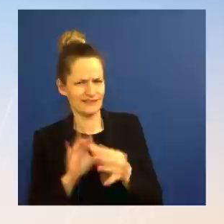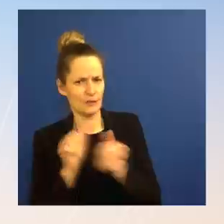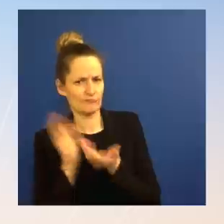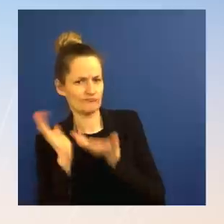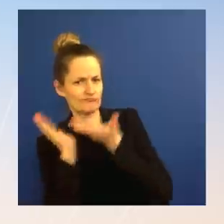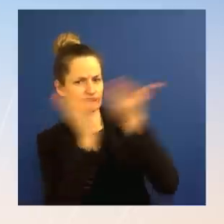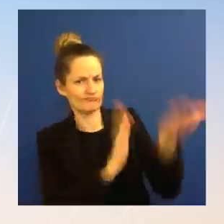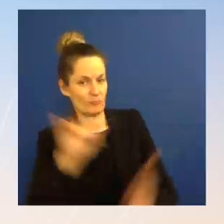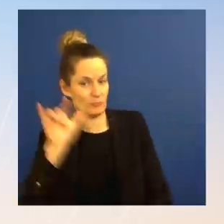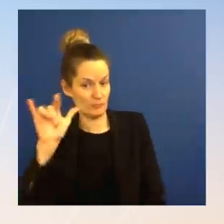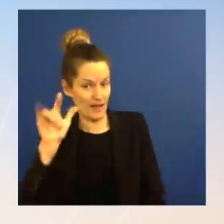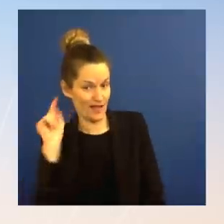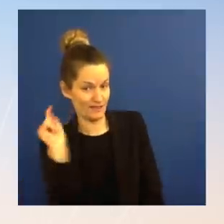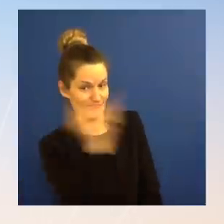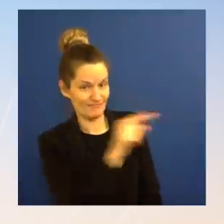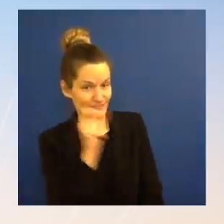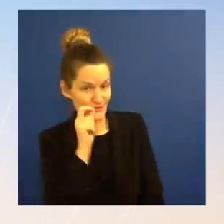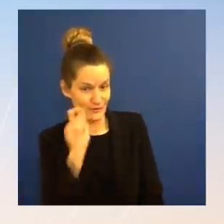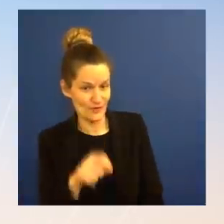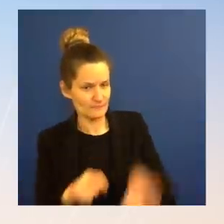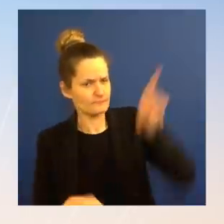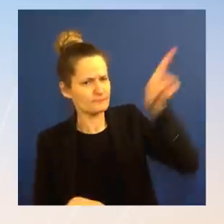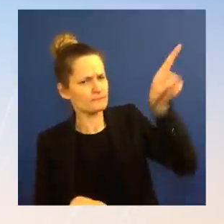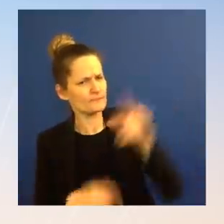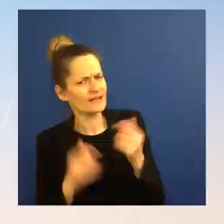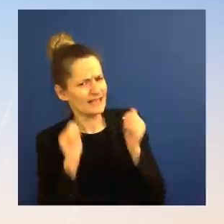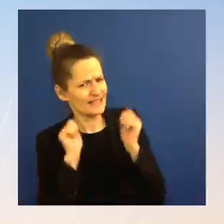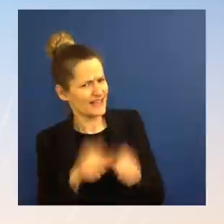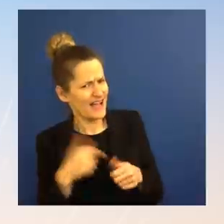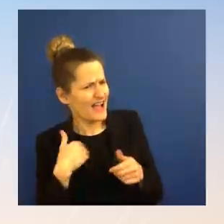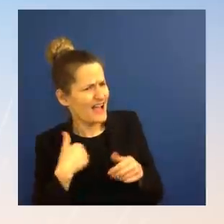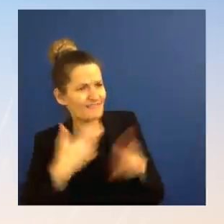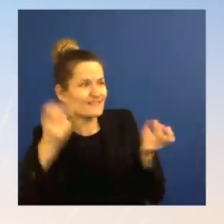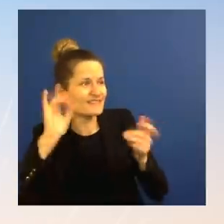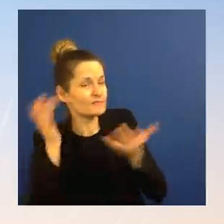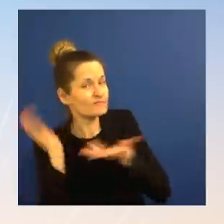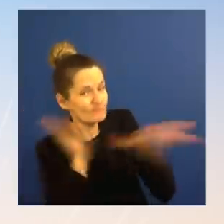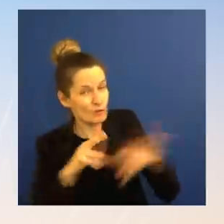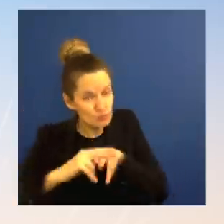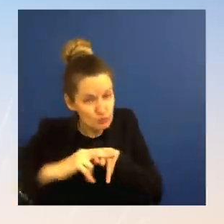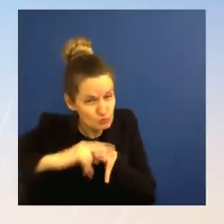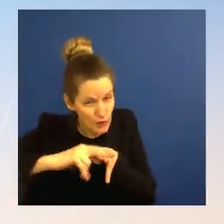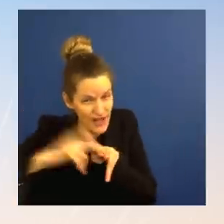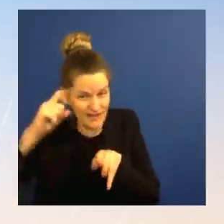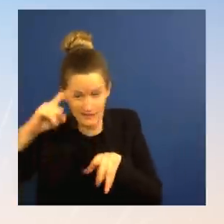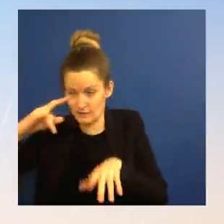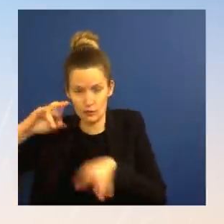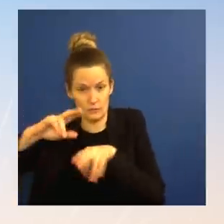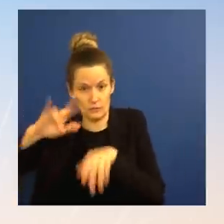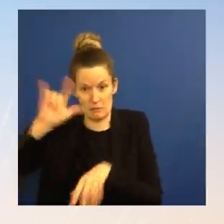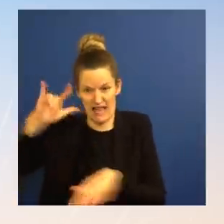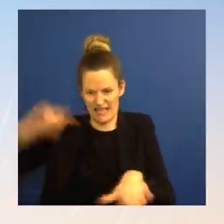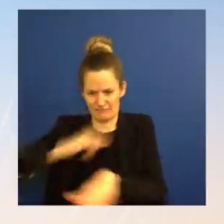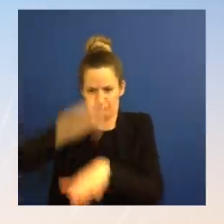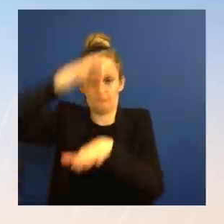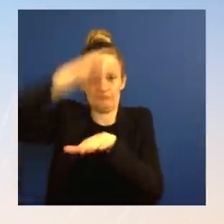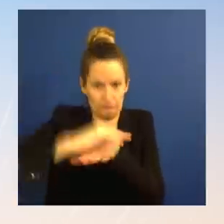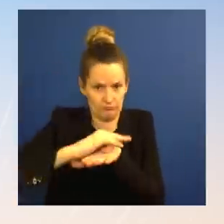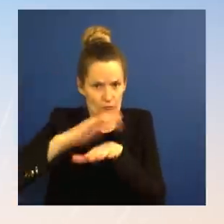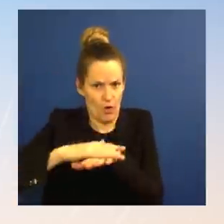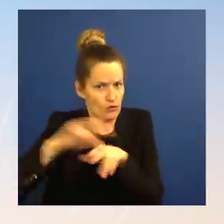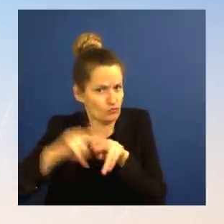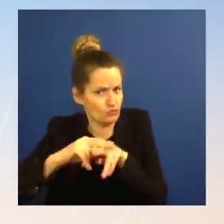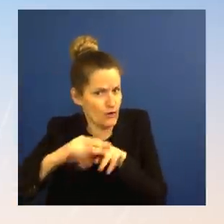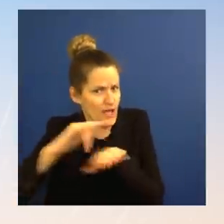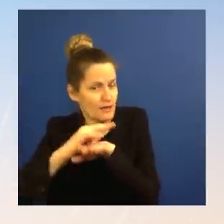trains or automobiles? I guess, are we really to believe that when we're sending or preparing to send billions